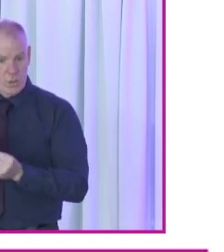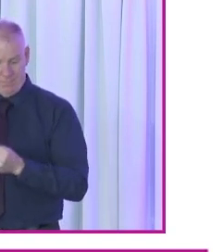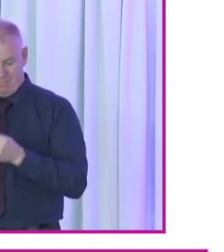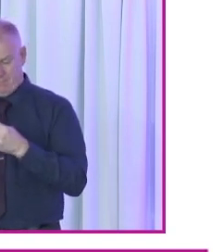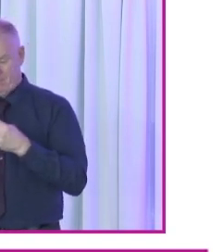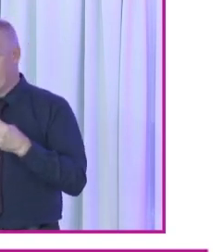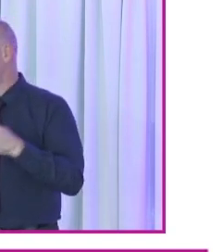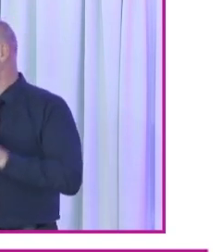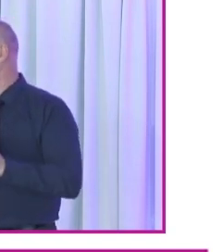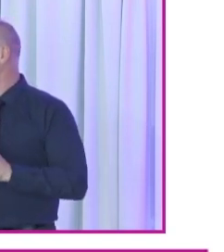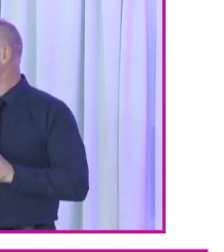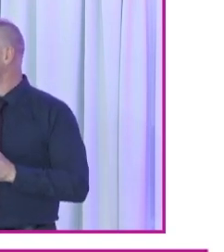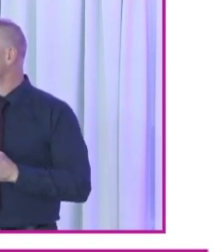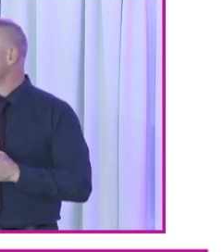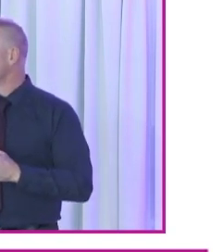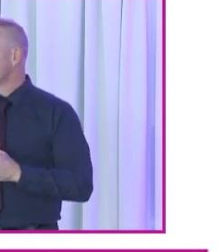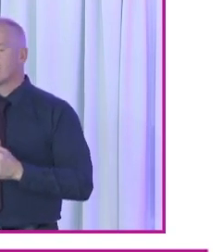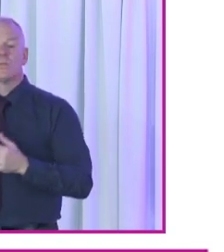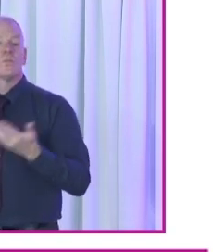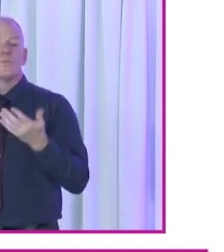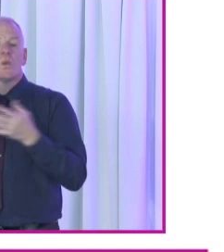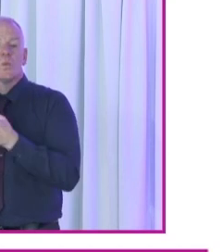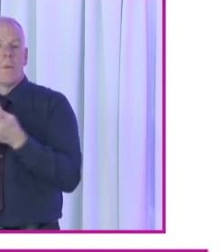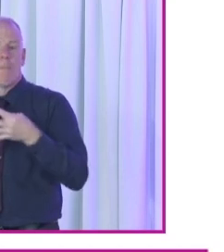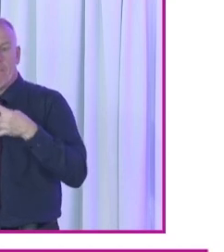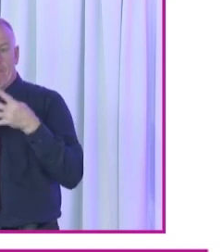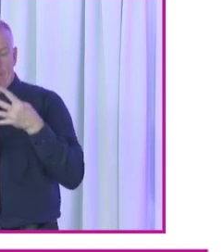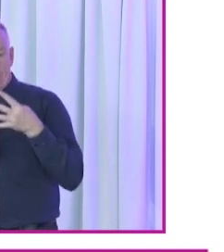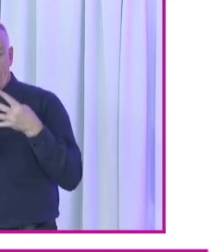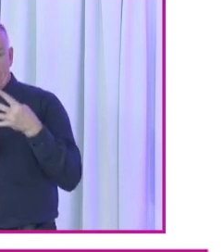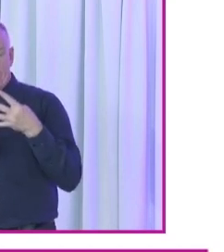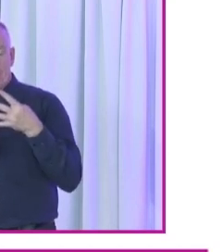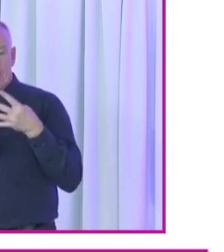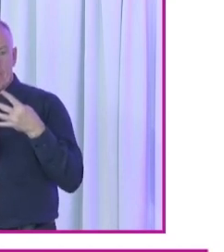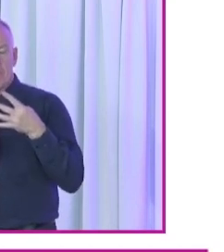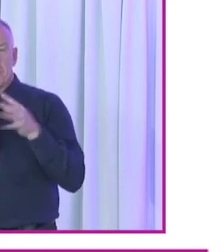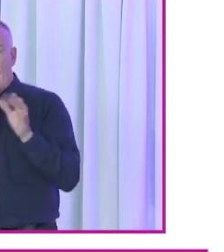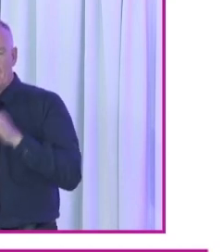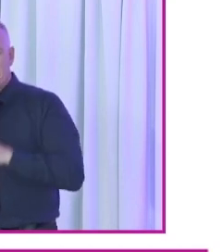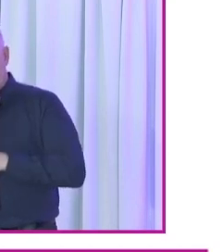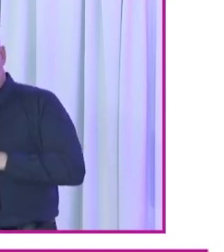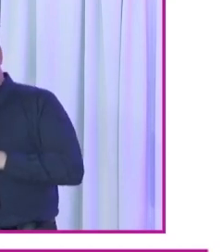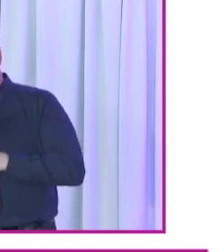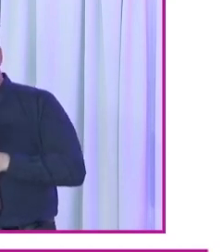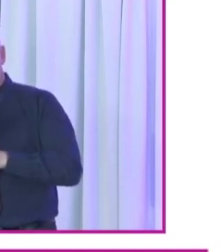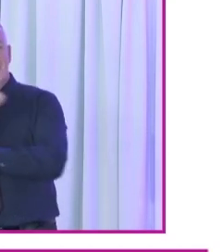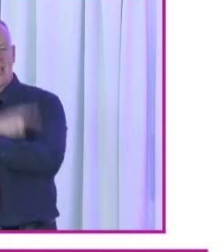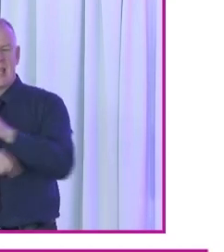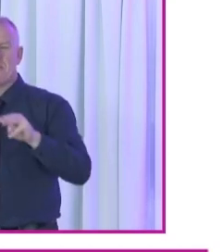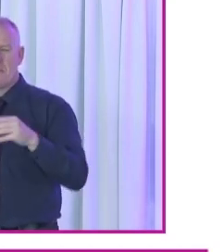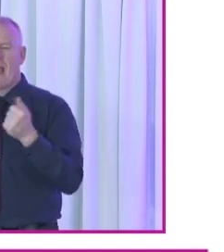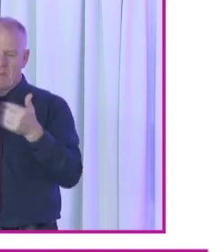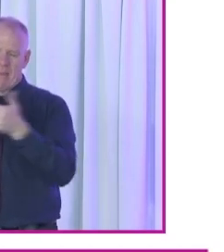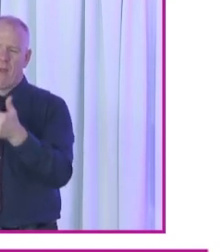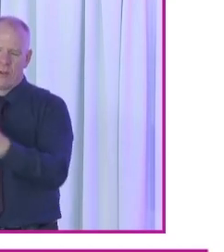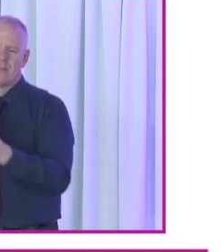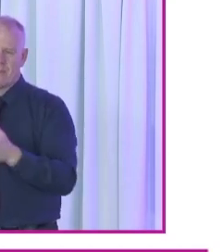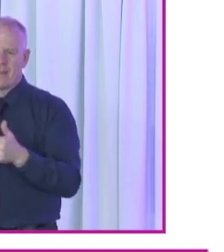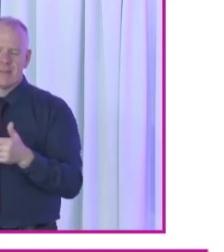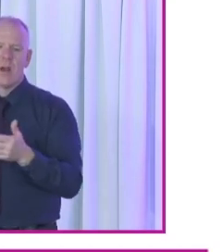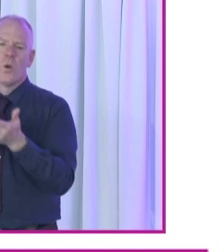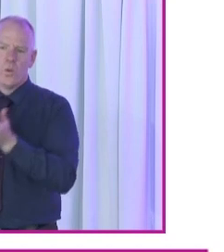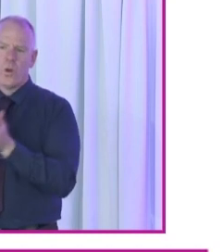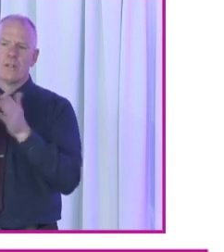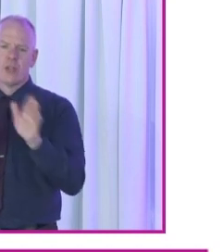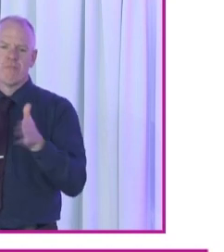conclusions, these are just some of the conclusions that were, I came to after it. Disabled people face significant barriers during